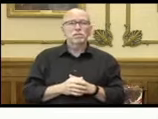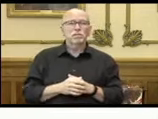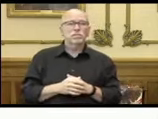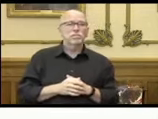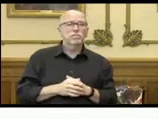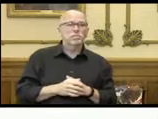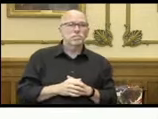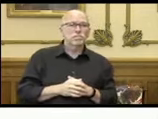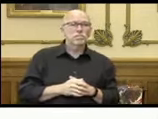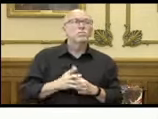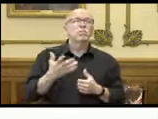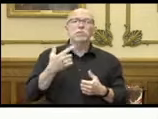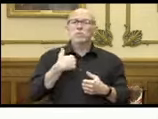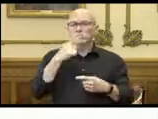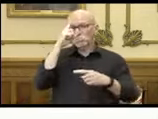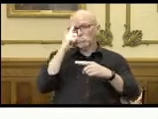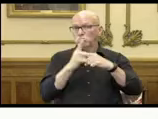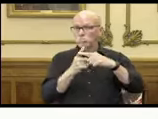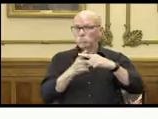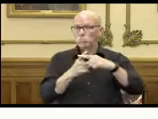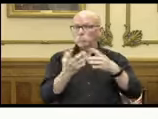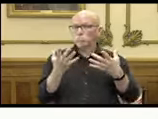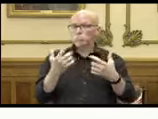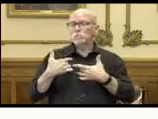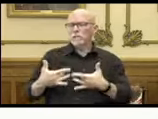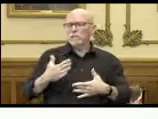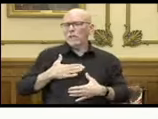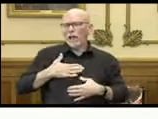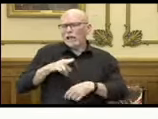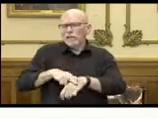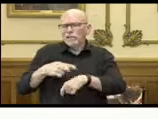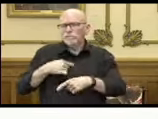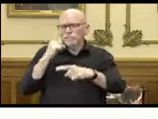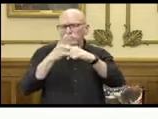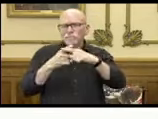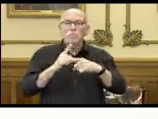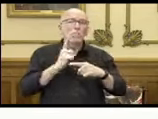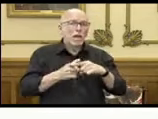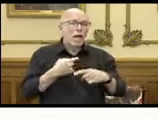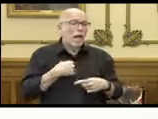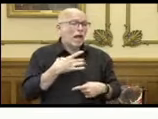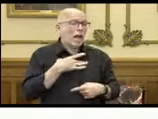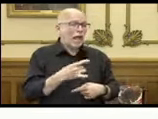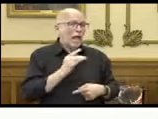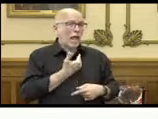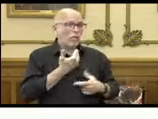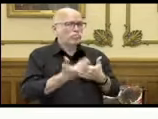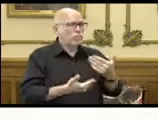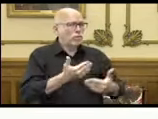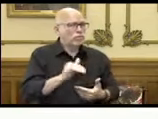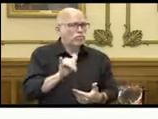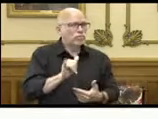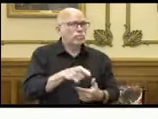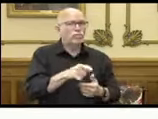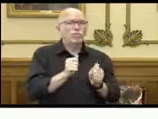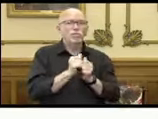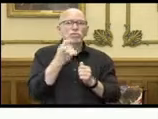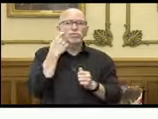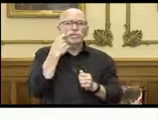I'm optimistic by nature, but I'm also optimistic about where we're heading. And with some recent